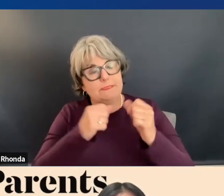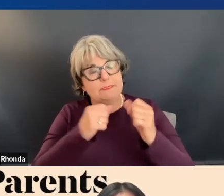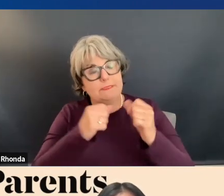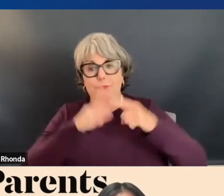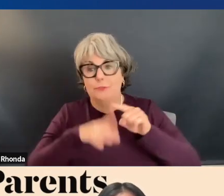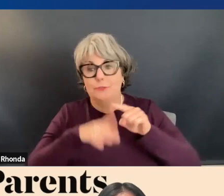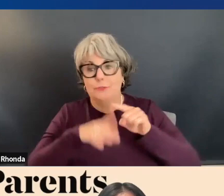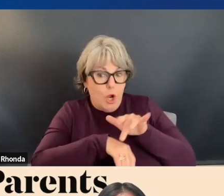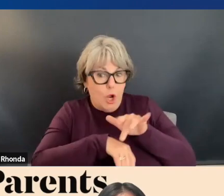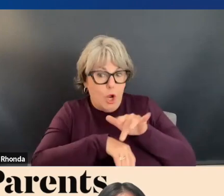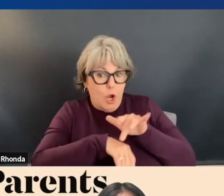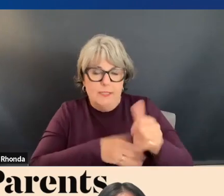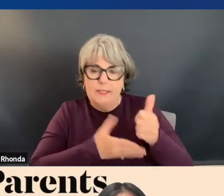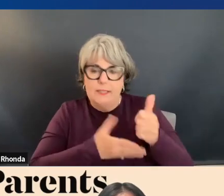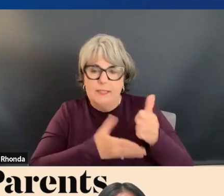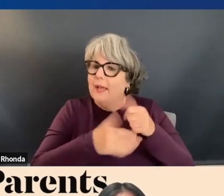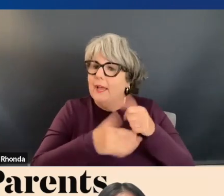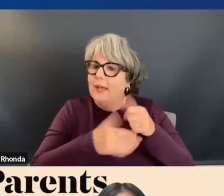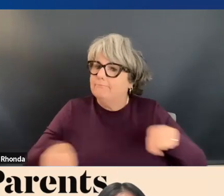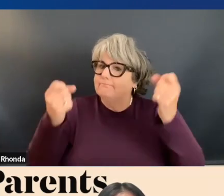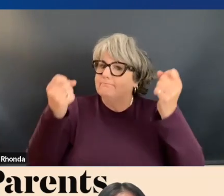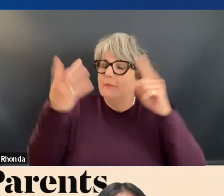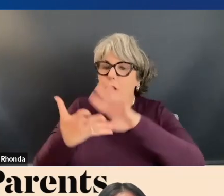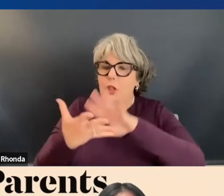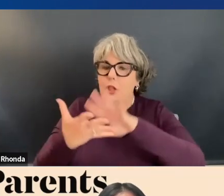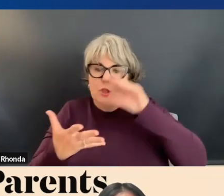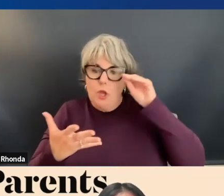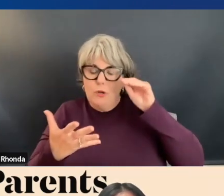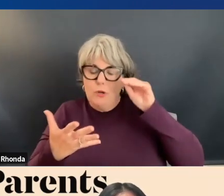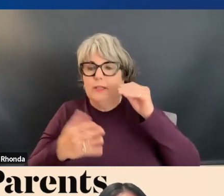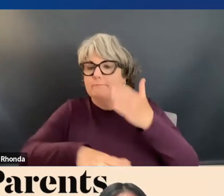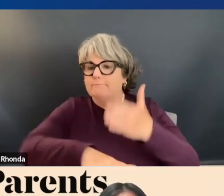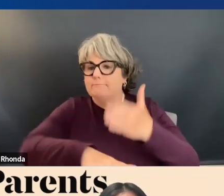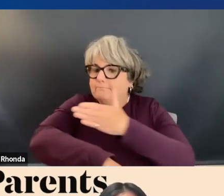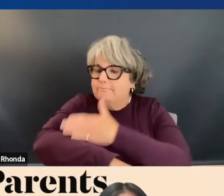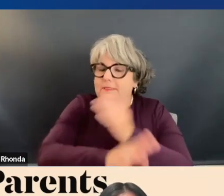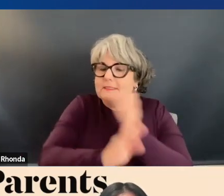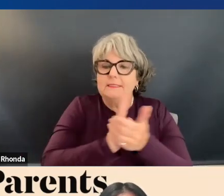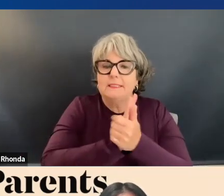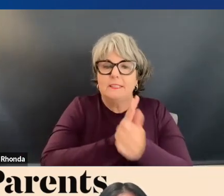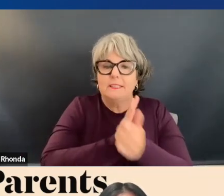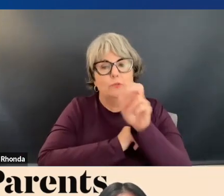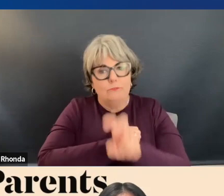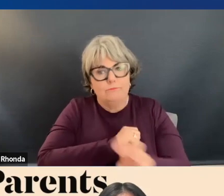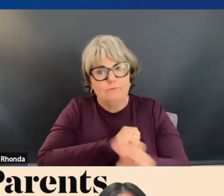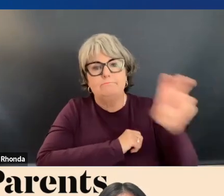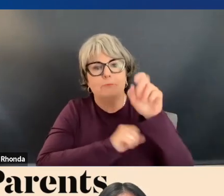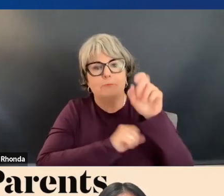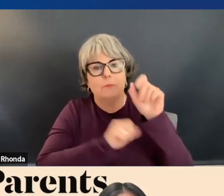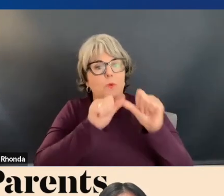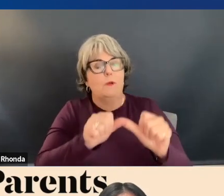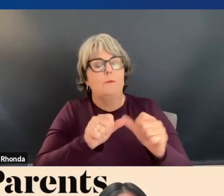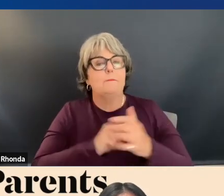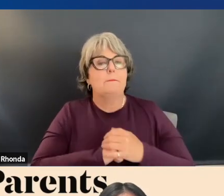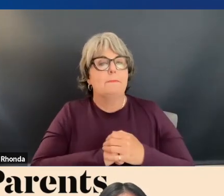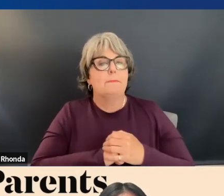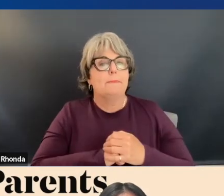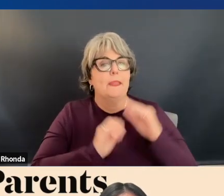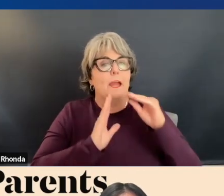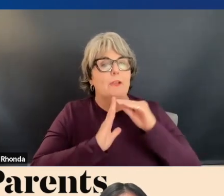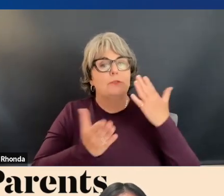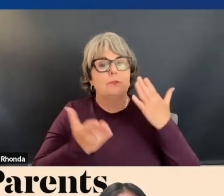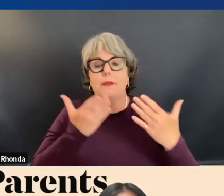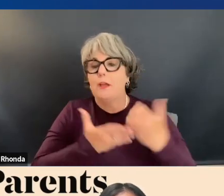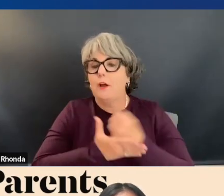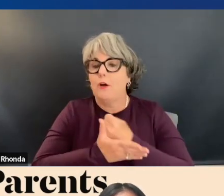early, and help them to understand that learning and upskilling is going to be a lifelong journey for them. And we think our students may earn